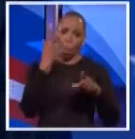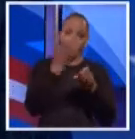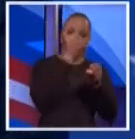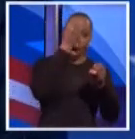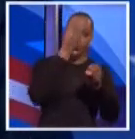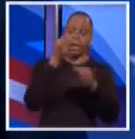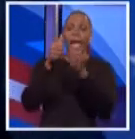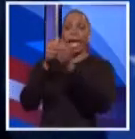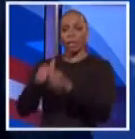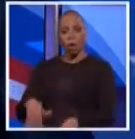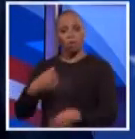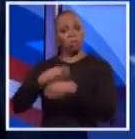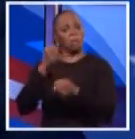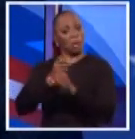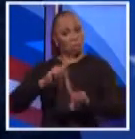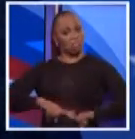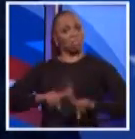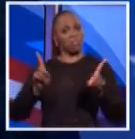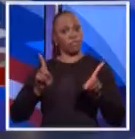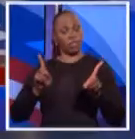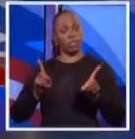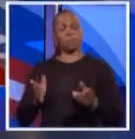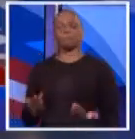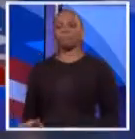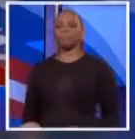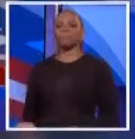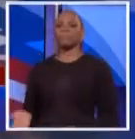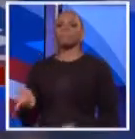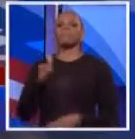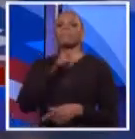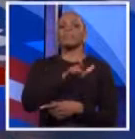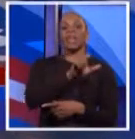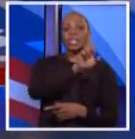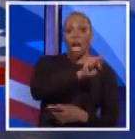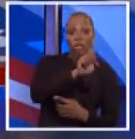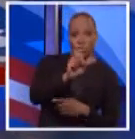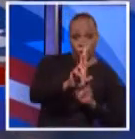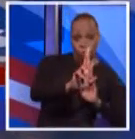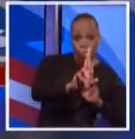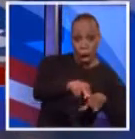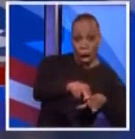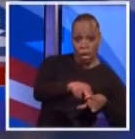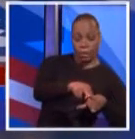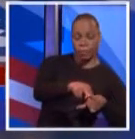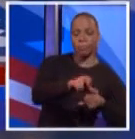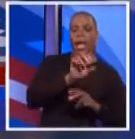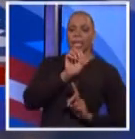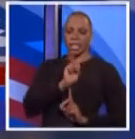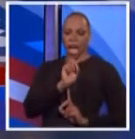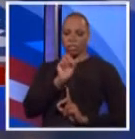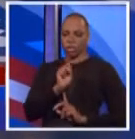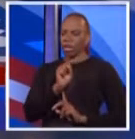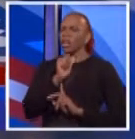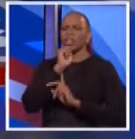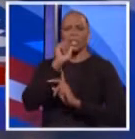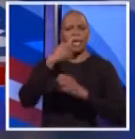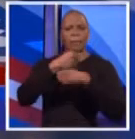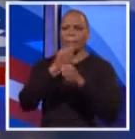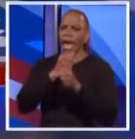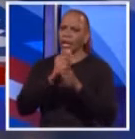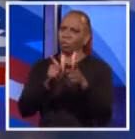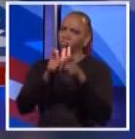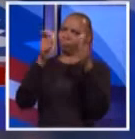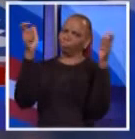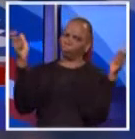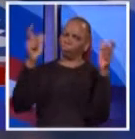mistake, but I've made a difference. Mr. Stringer, did you want to respond to that? Well, you didn't make that much of a difference